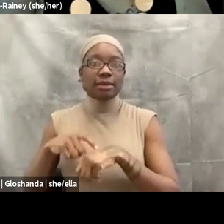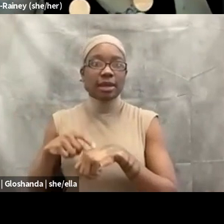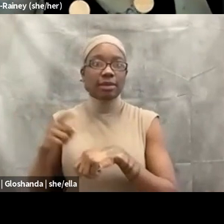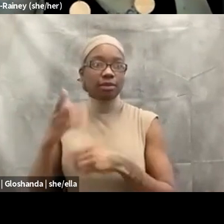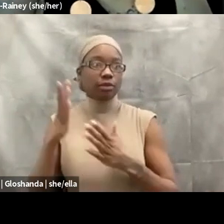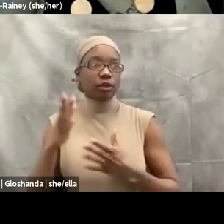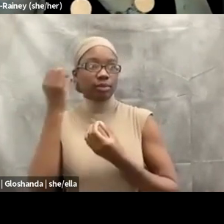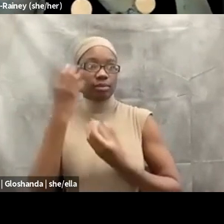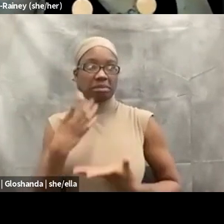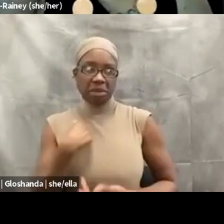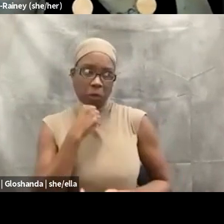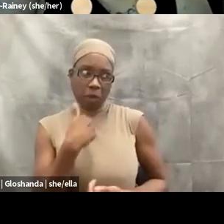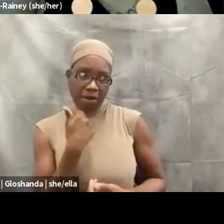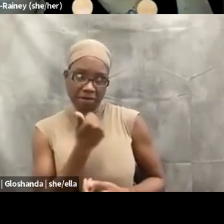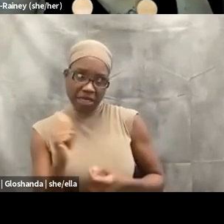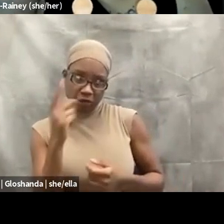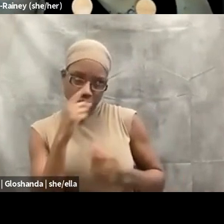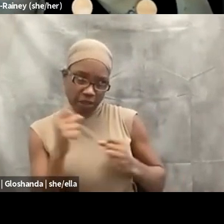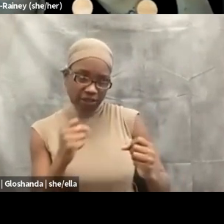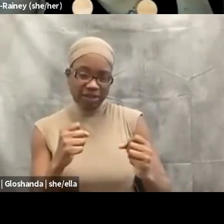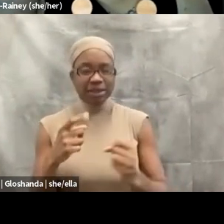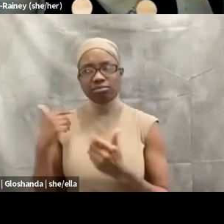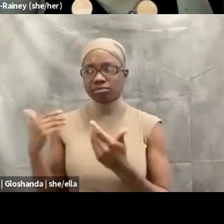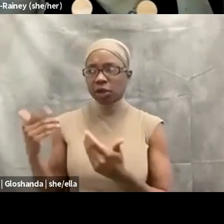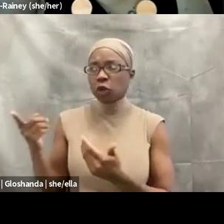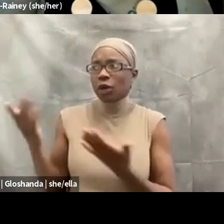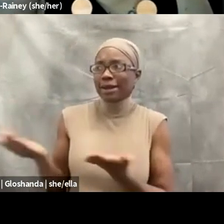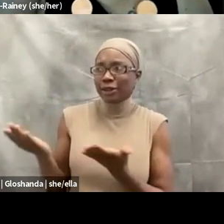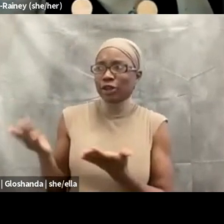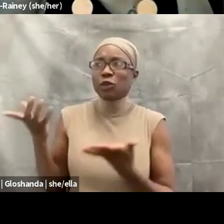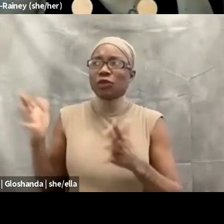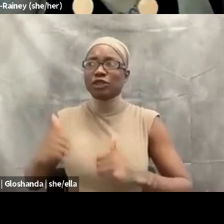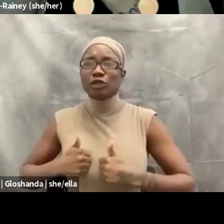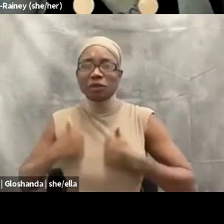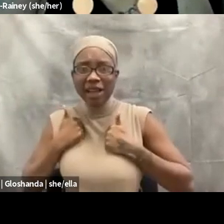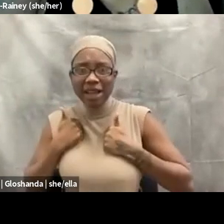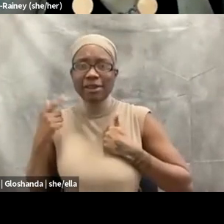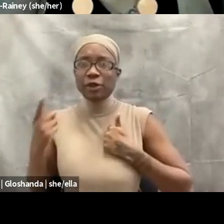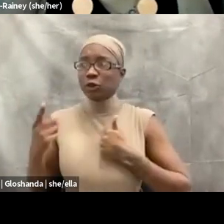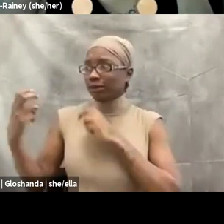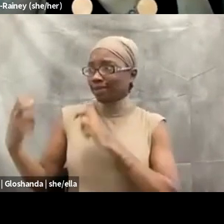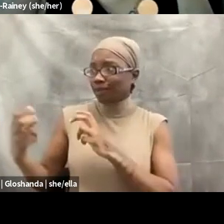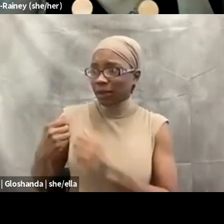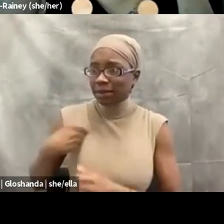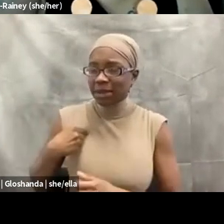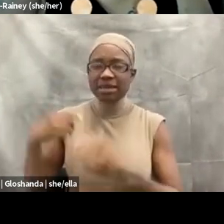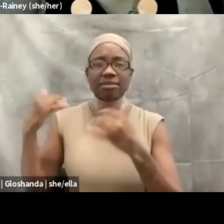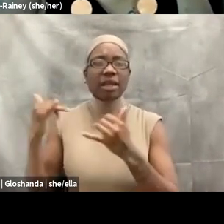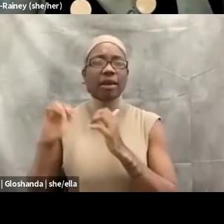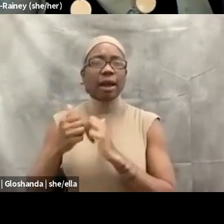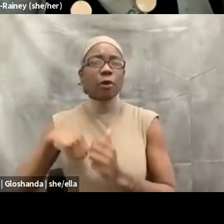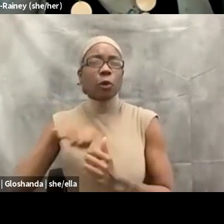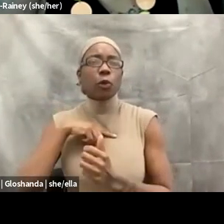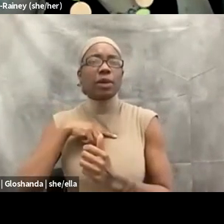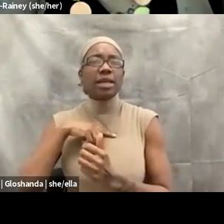And so how do we actually, um, surface the things that you're already doing surface, the things that are accessible